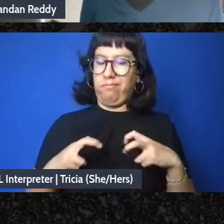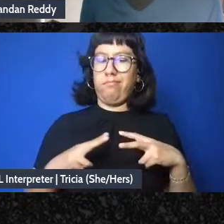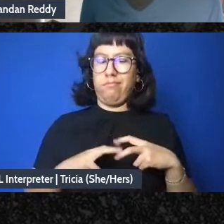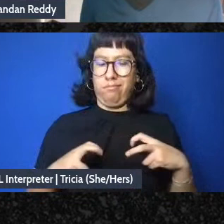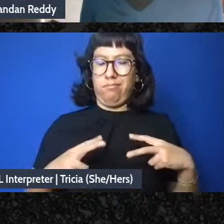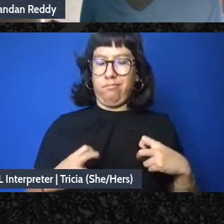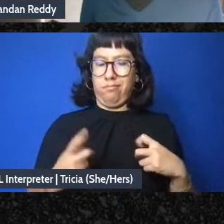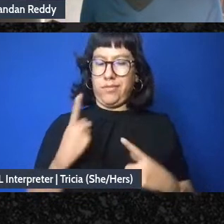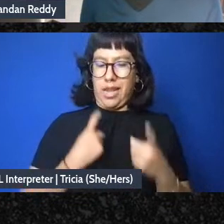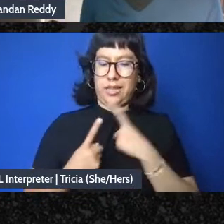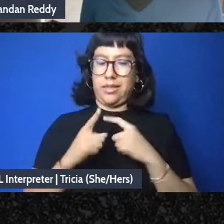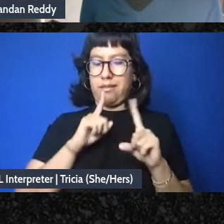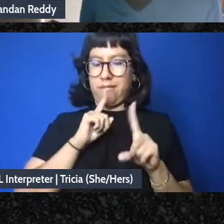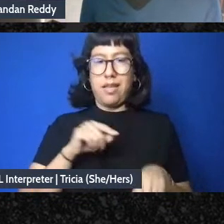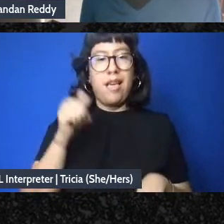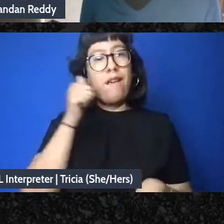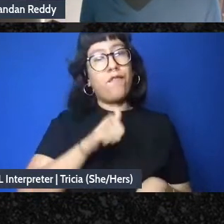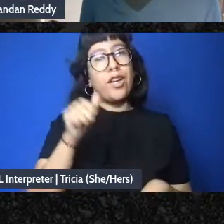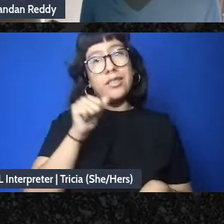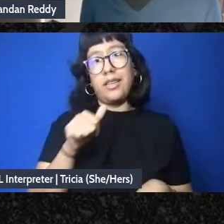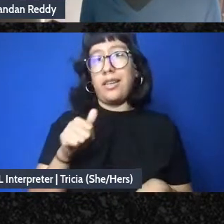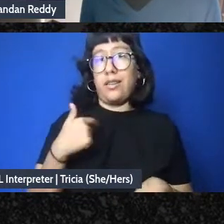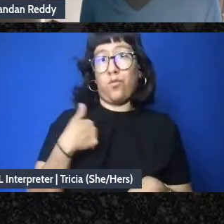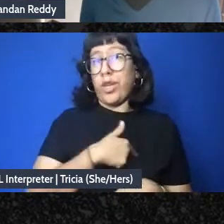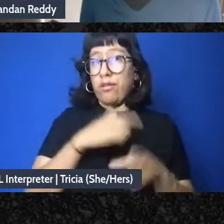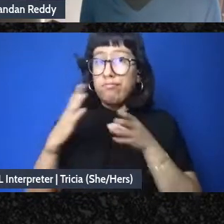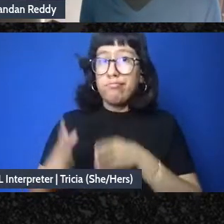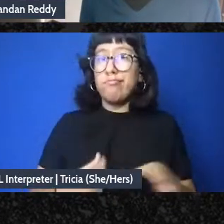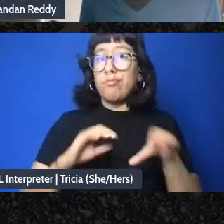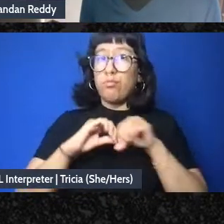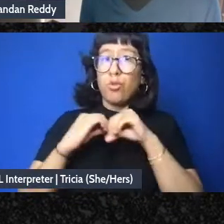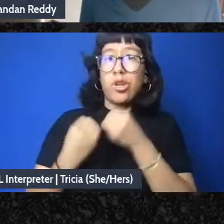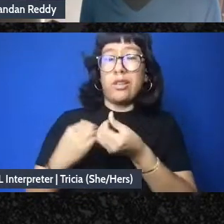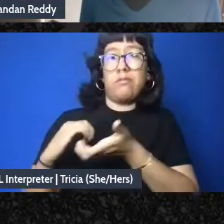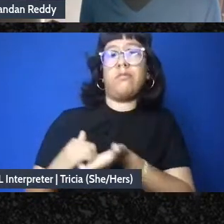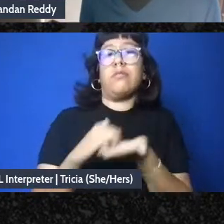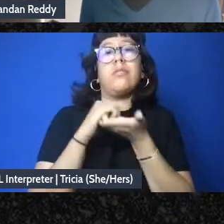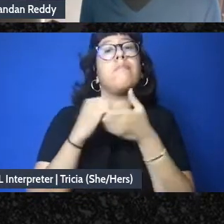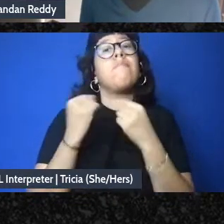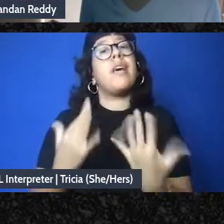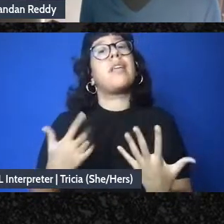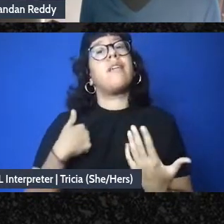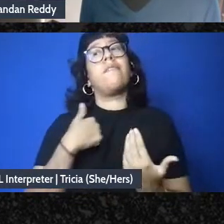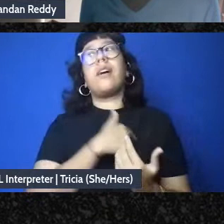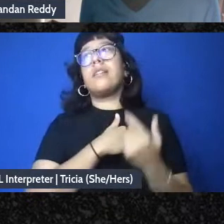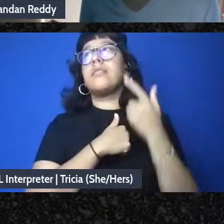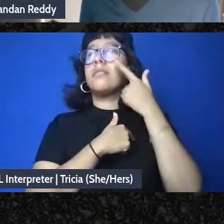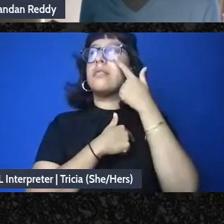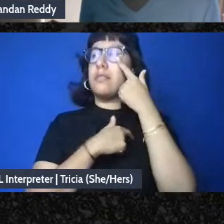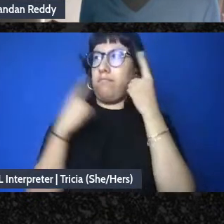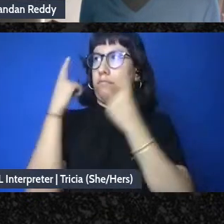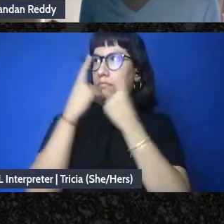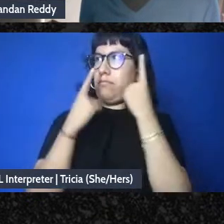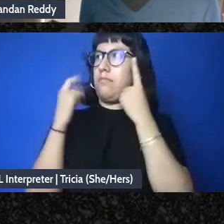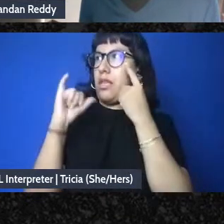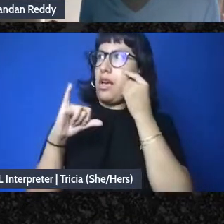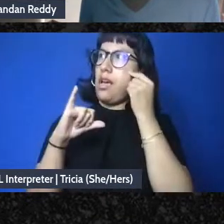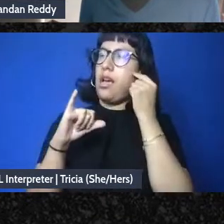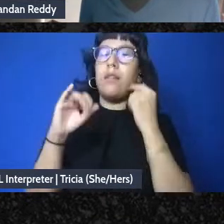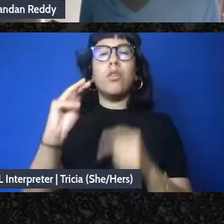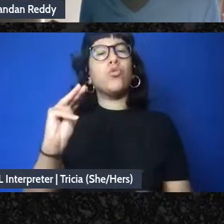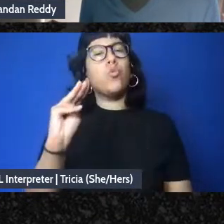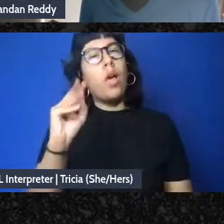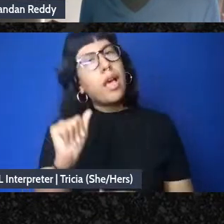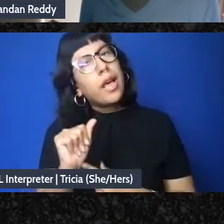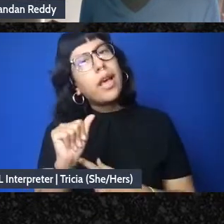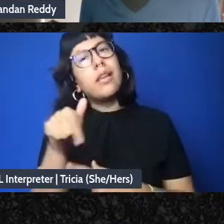it every day that we're doing this organizing and a lot of us have been you know considering that as far as you know mutual aid and